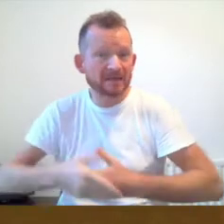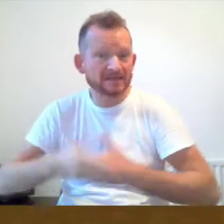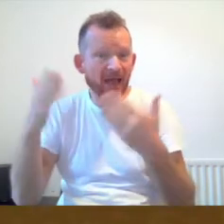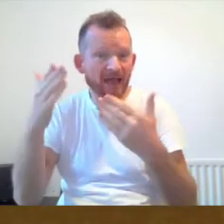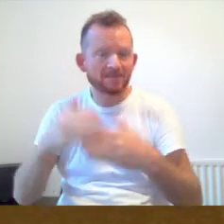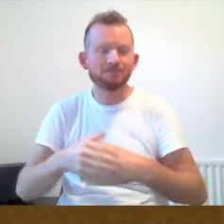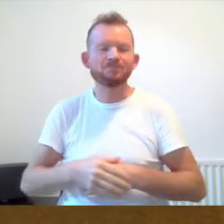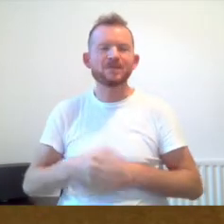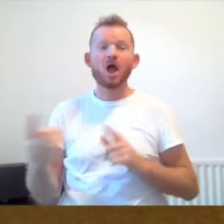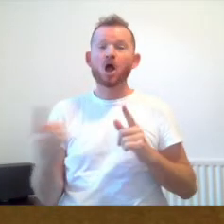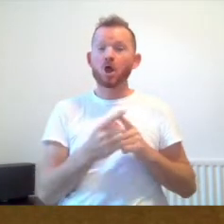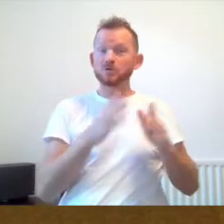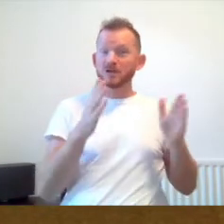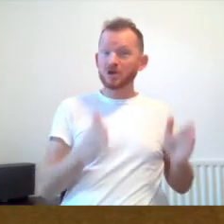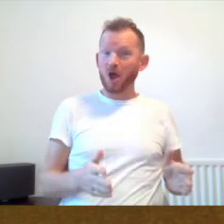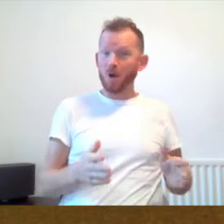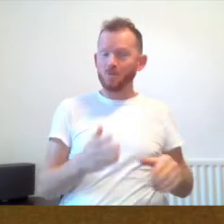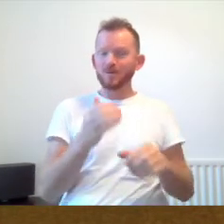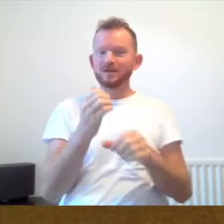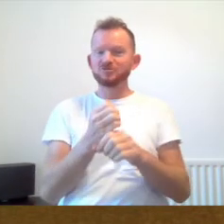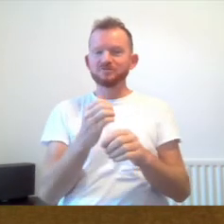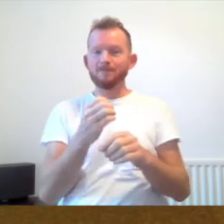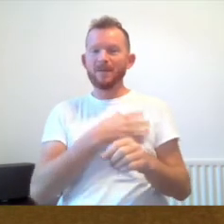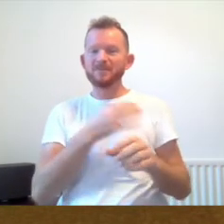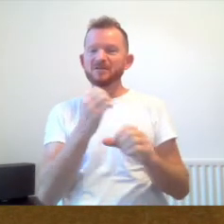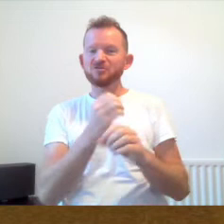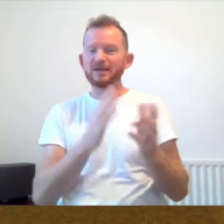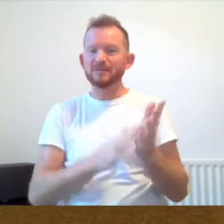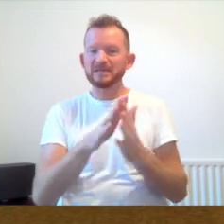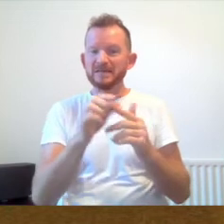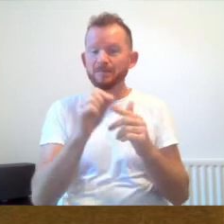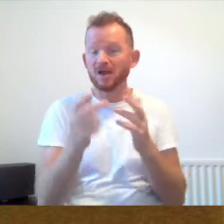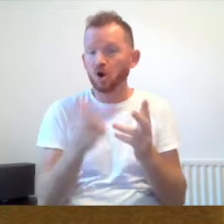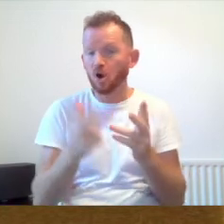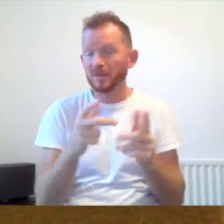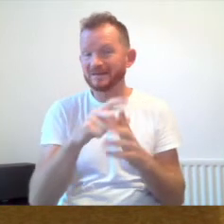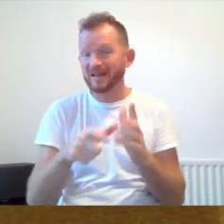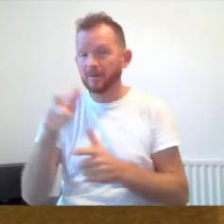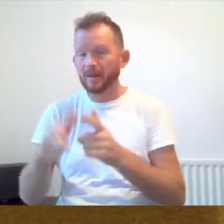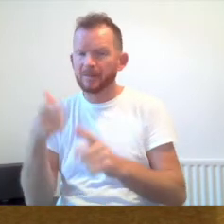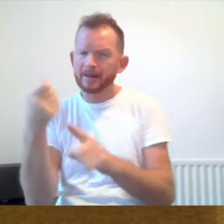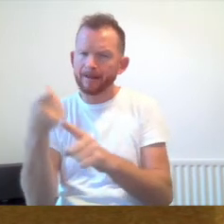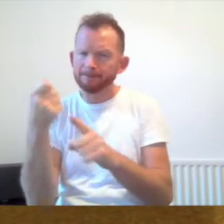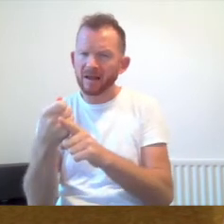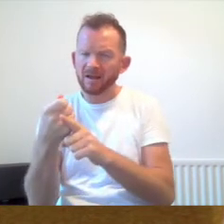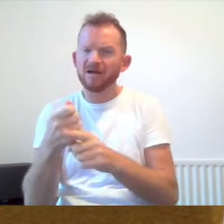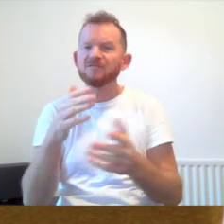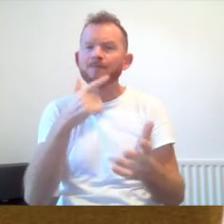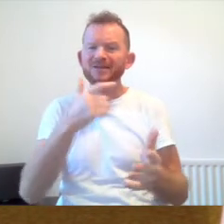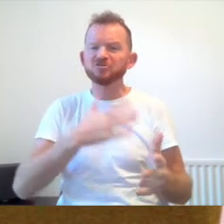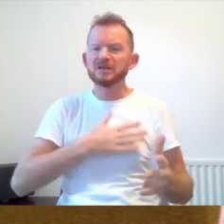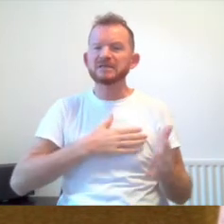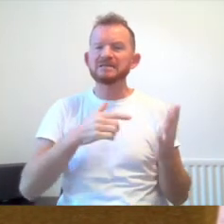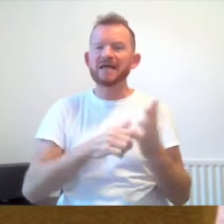Closer to home, members of GMCDP and other disabled people campaigned for Manchester Town Hall to be made